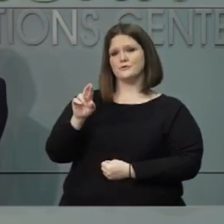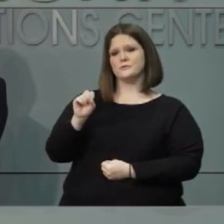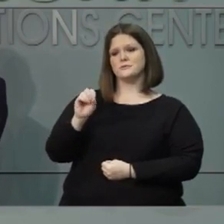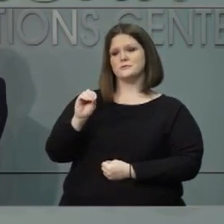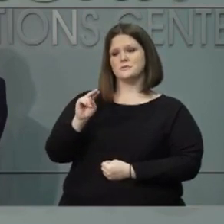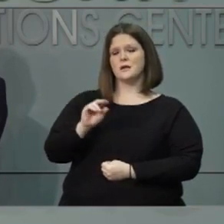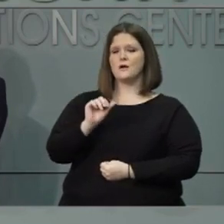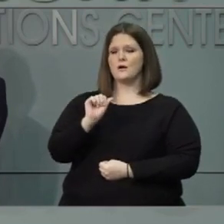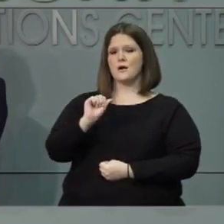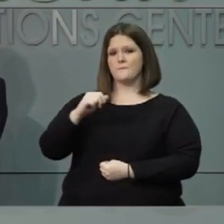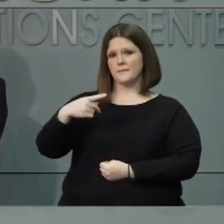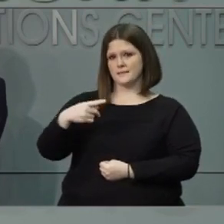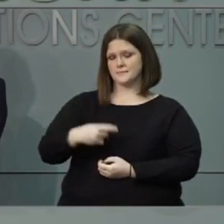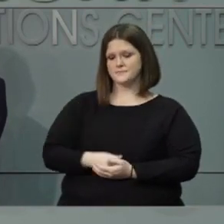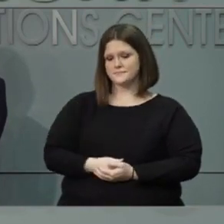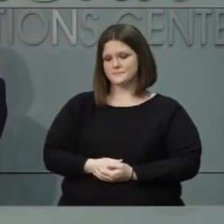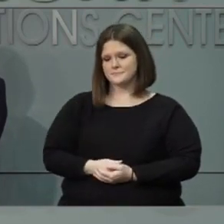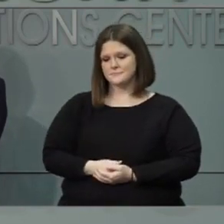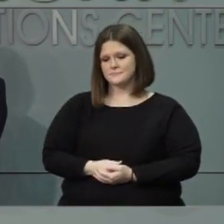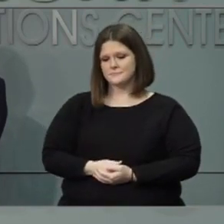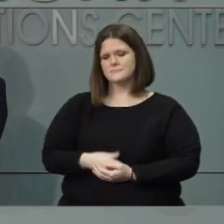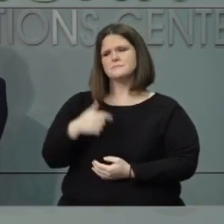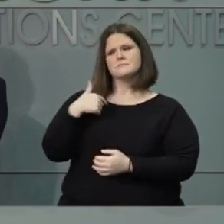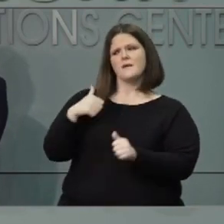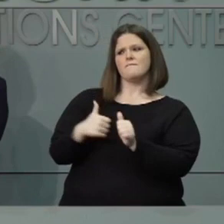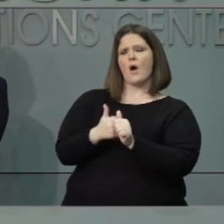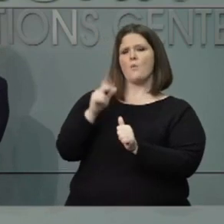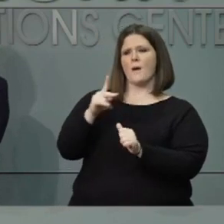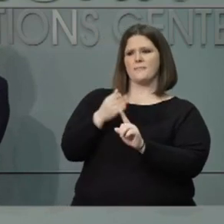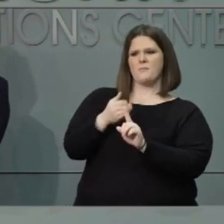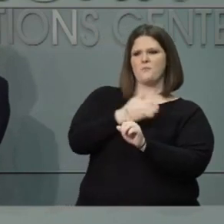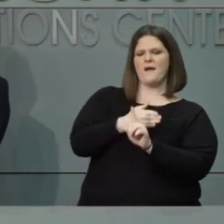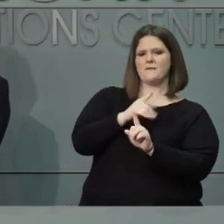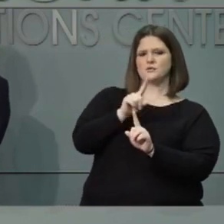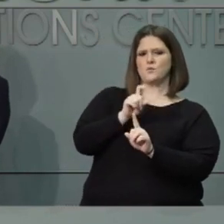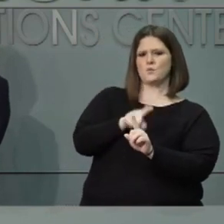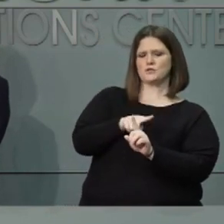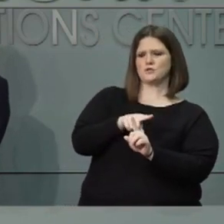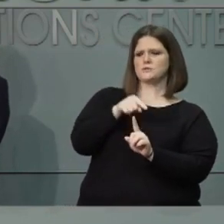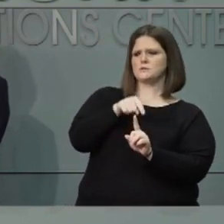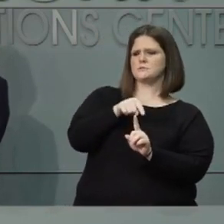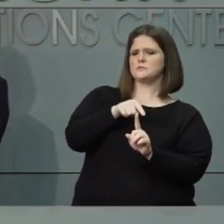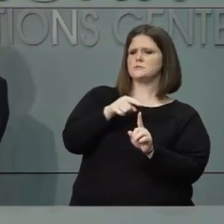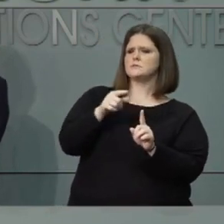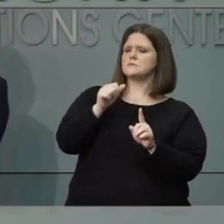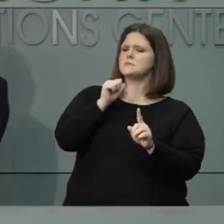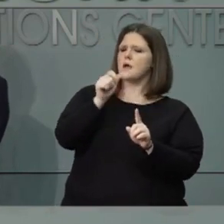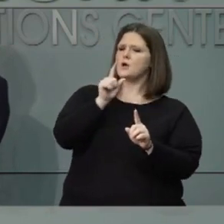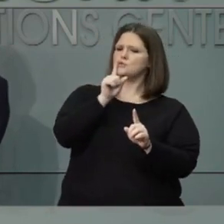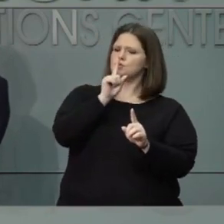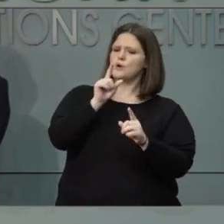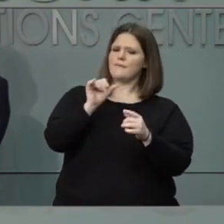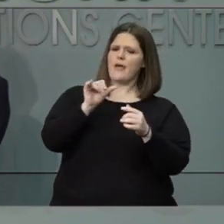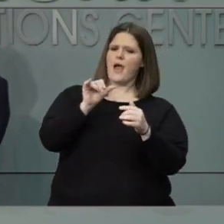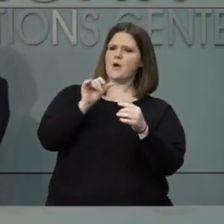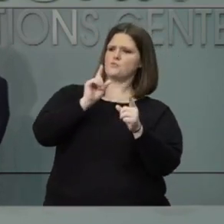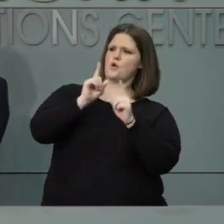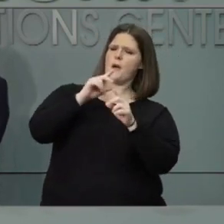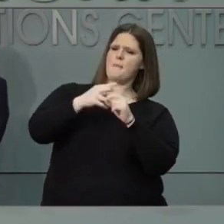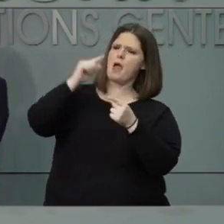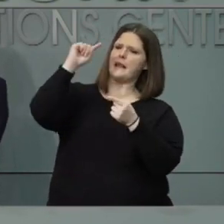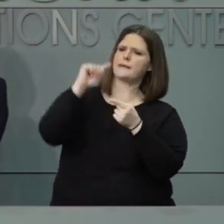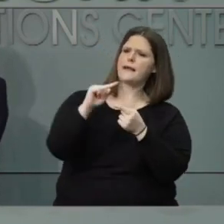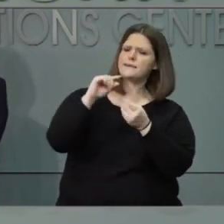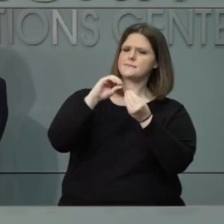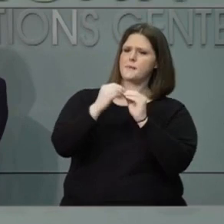Hi, Governor. Just following off of the previous question, it doesn't seem like this order reduces occupancy requirements or ceasing of